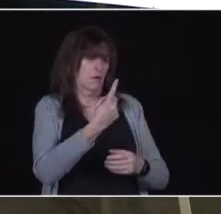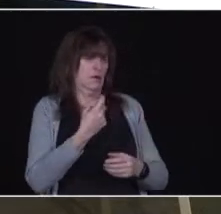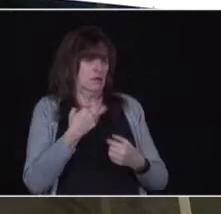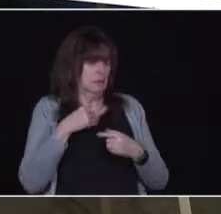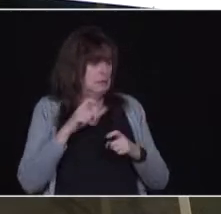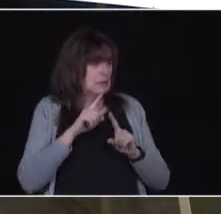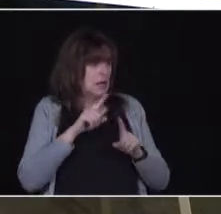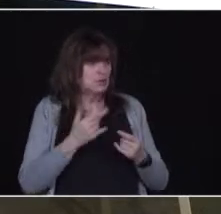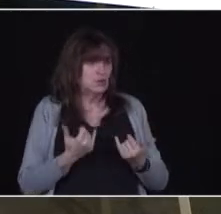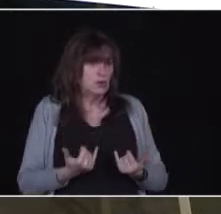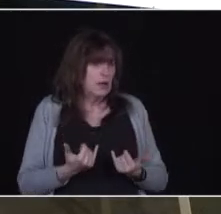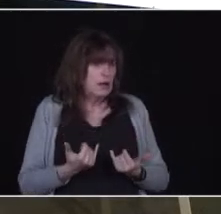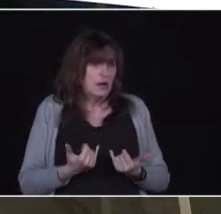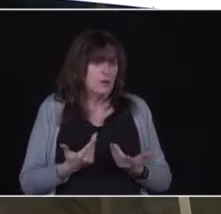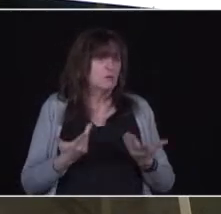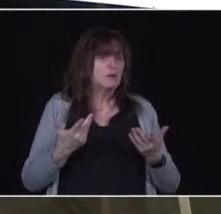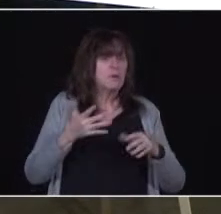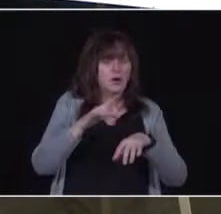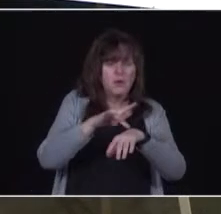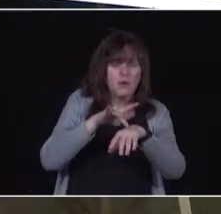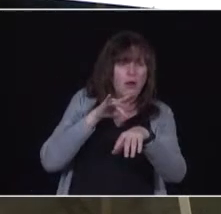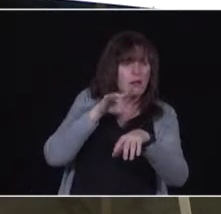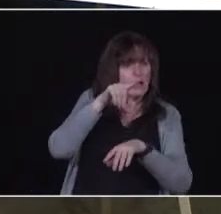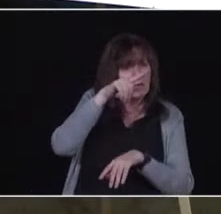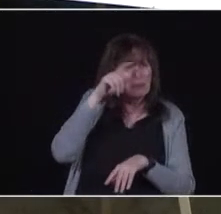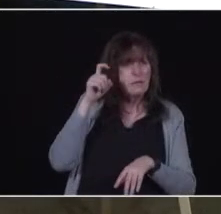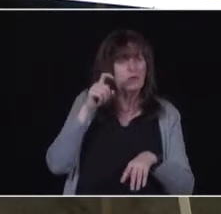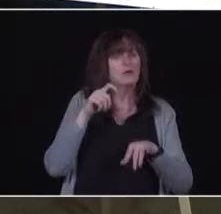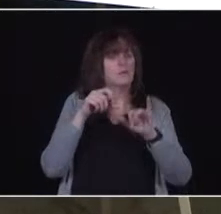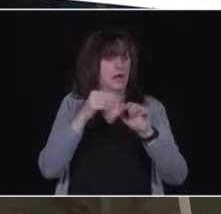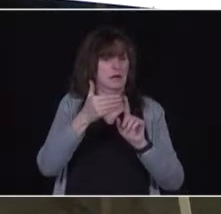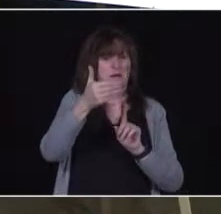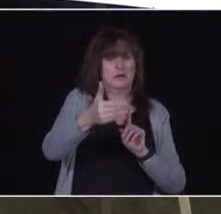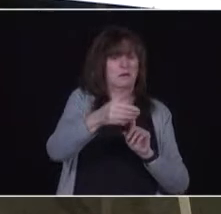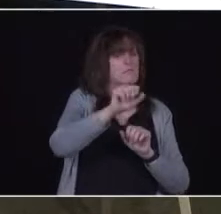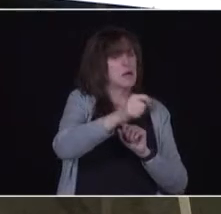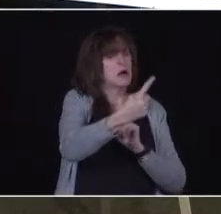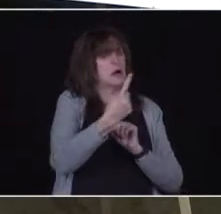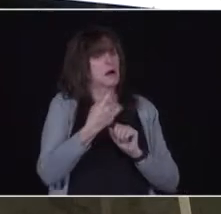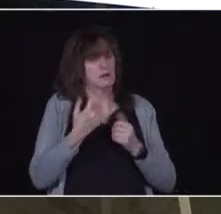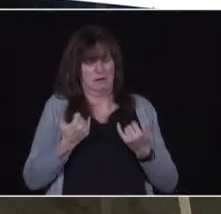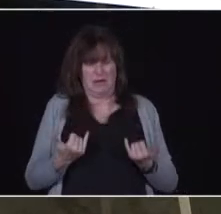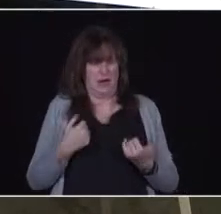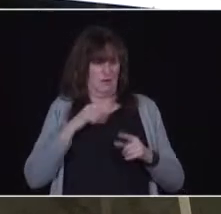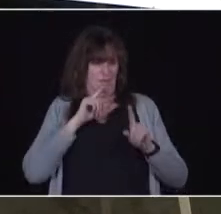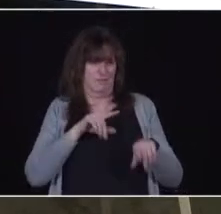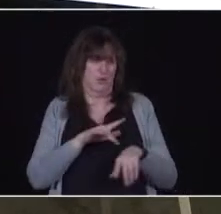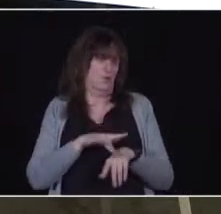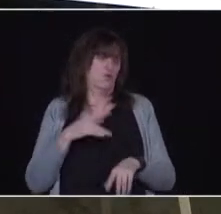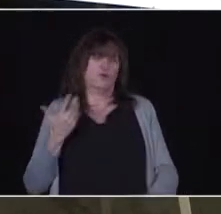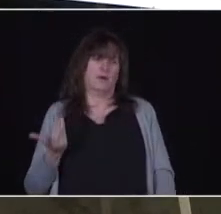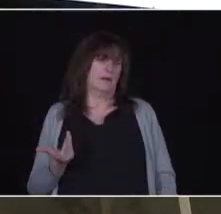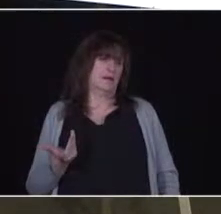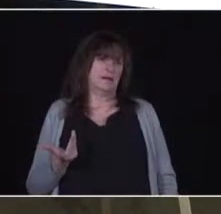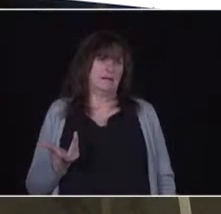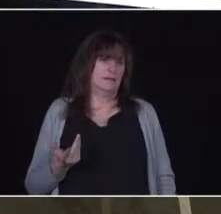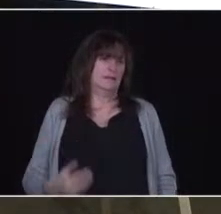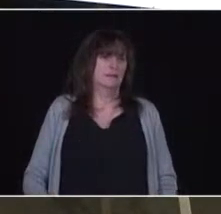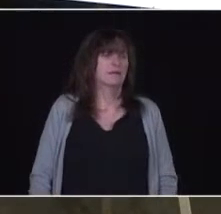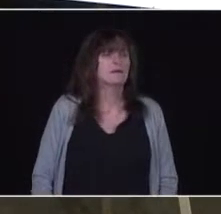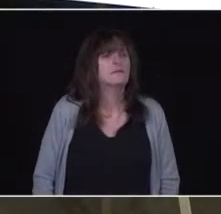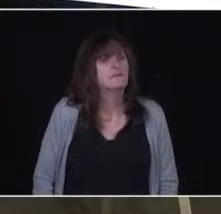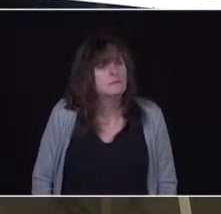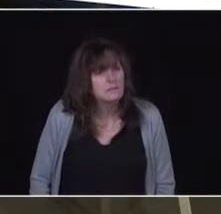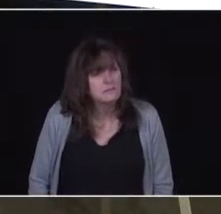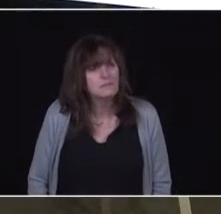summer, will be starting to discuss that issue and see if we are getting to a point where we could actually just go straight through the population, which